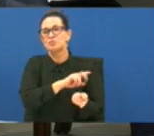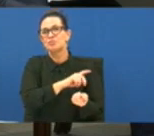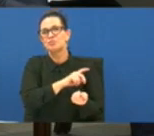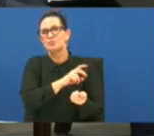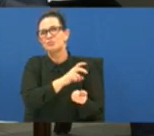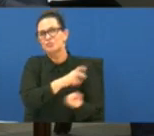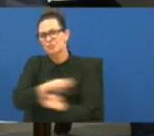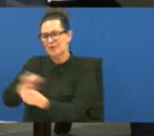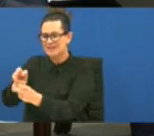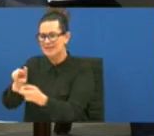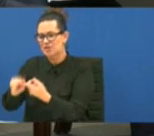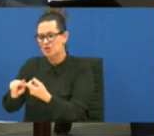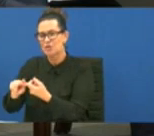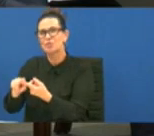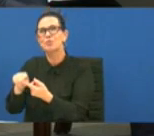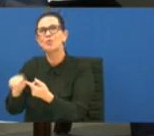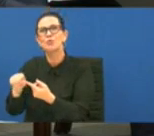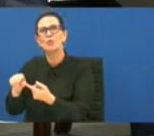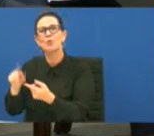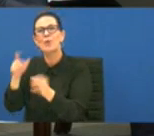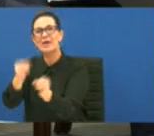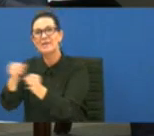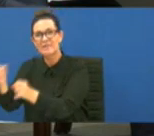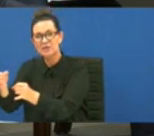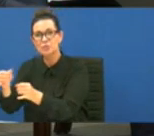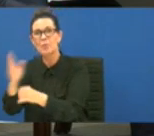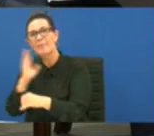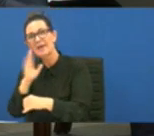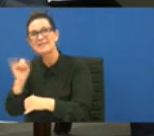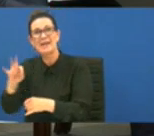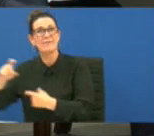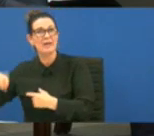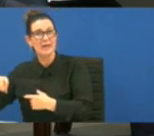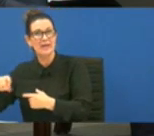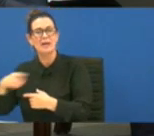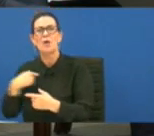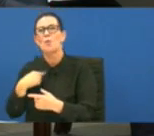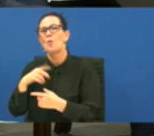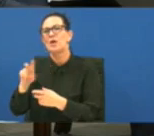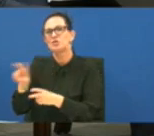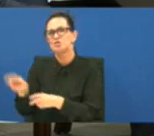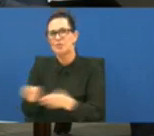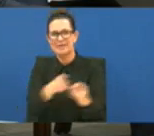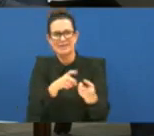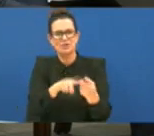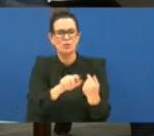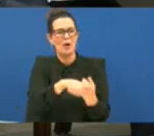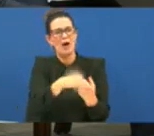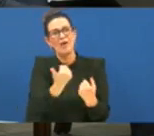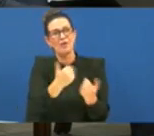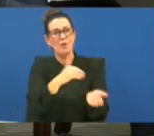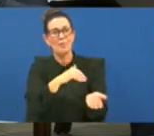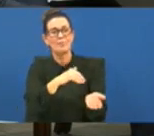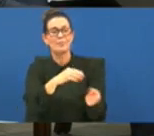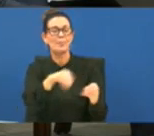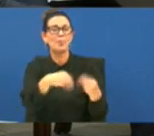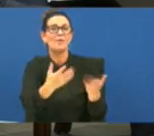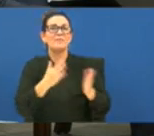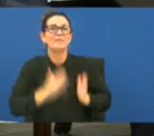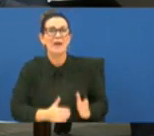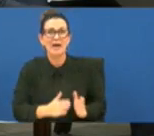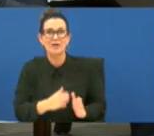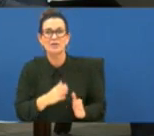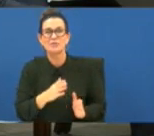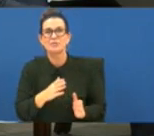but we will also have to transition individuals um to other providers in the area who also provide the